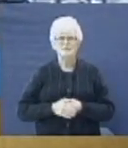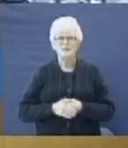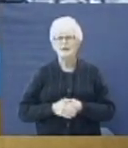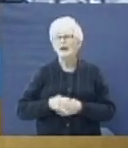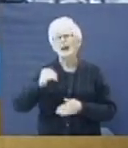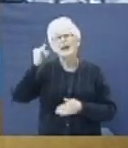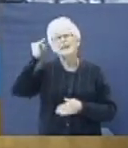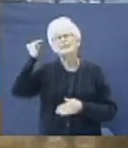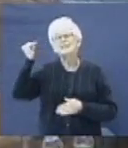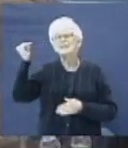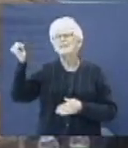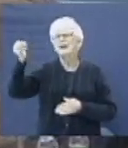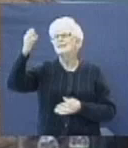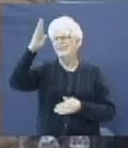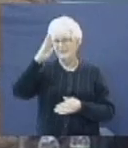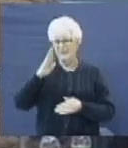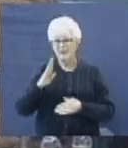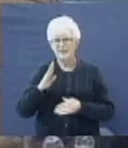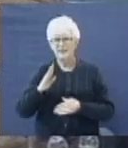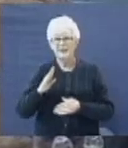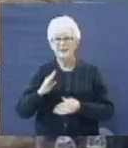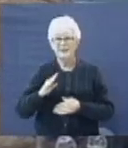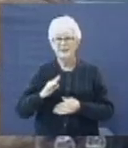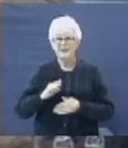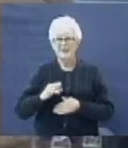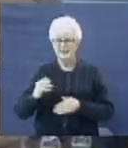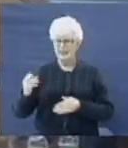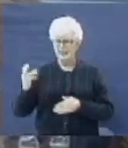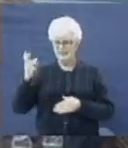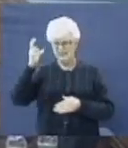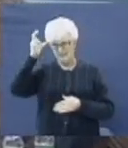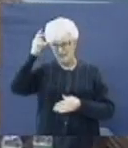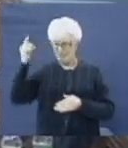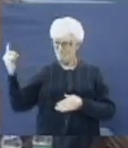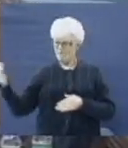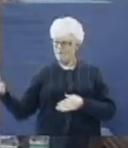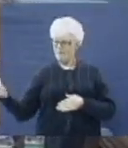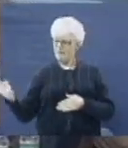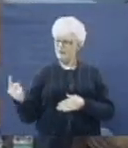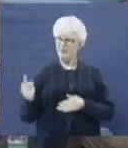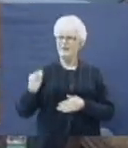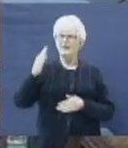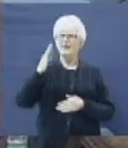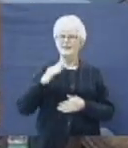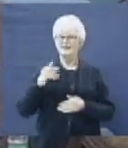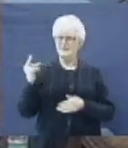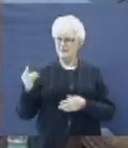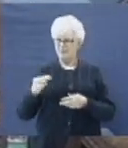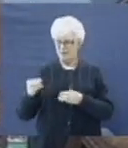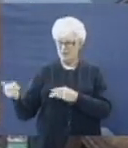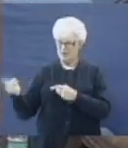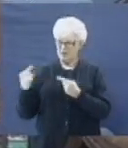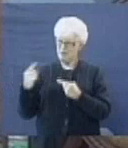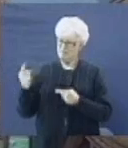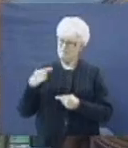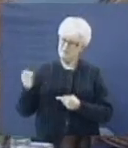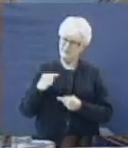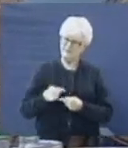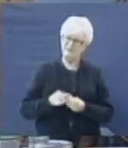God, can imagine God, how Satan is coming his way. I can imagine God saying, hurry up, devil.